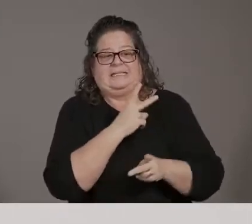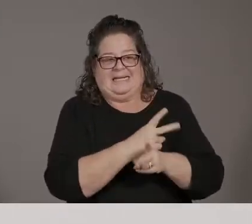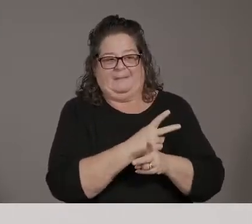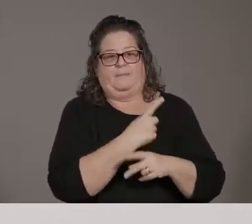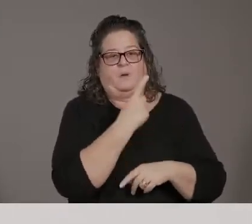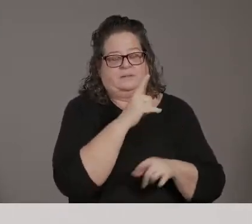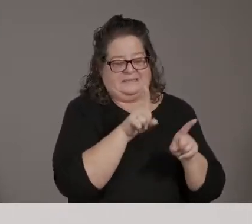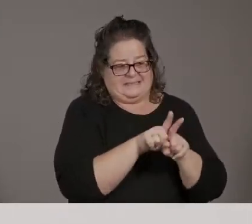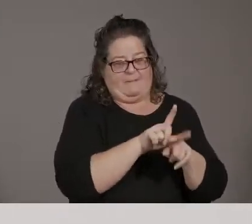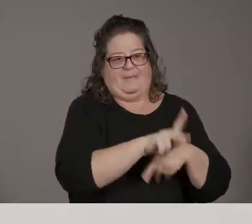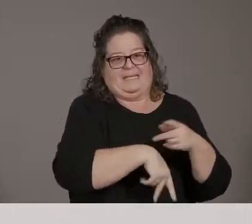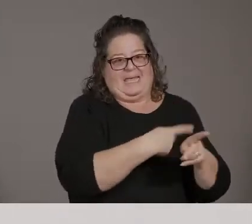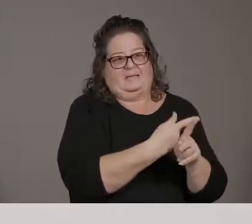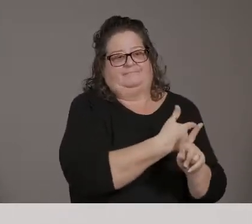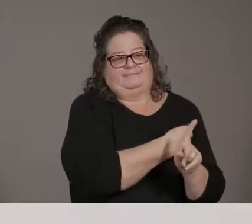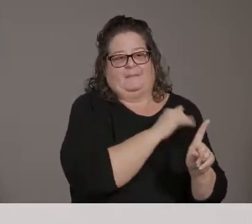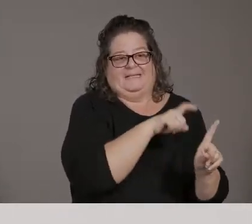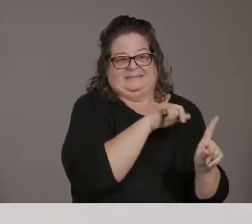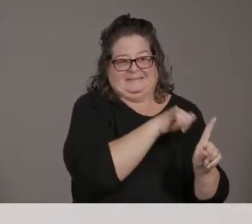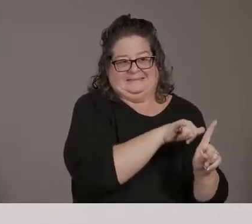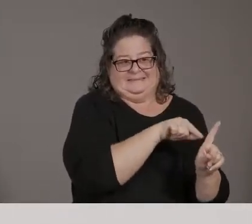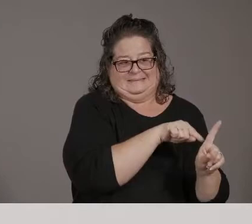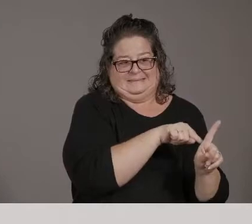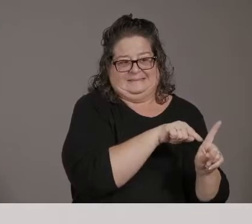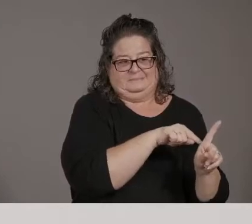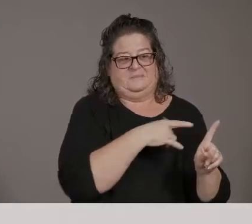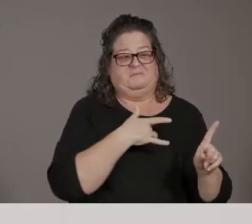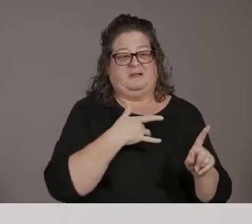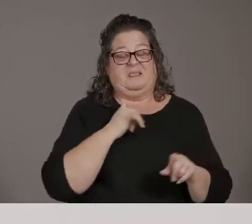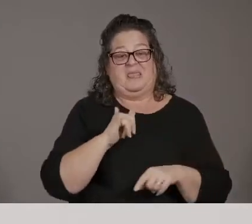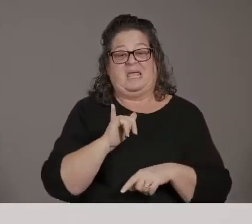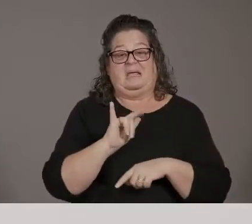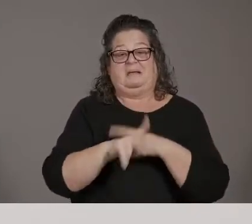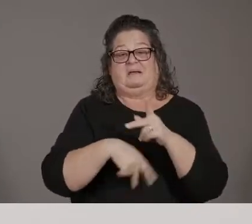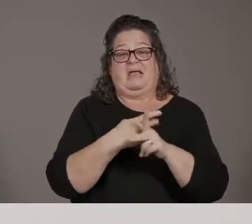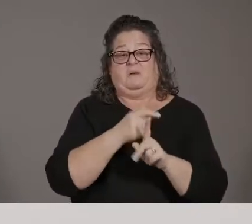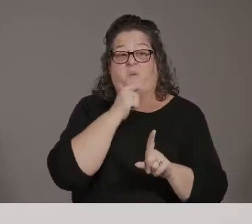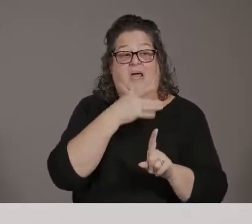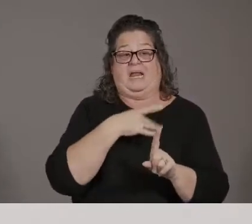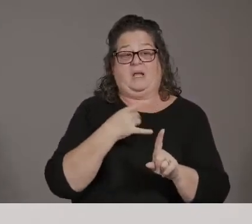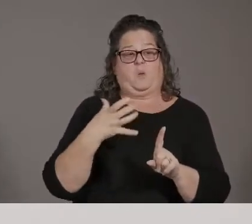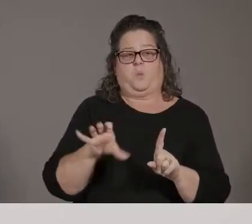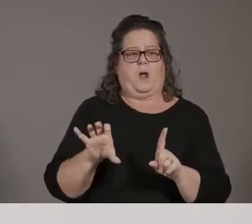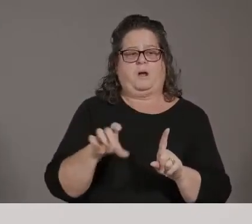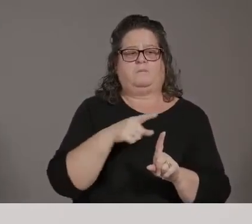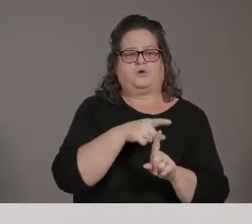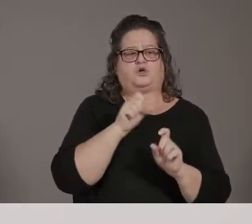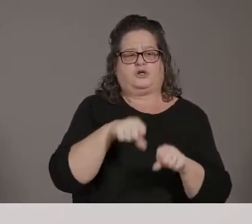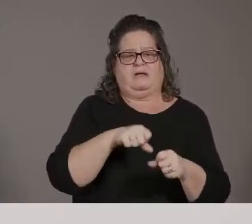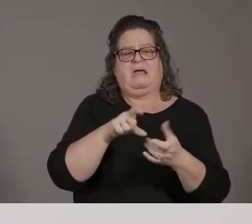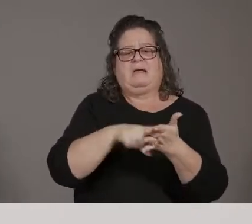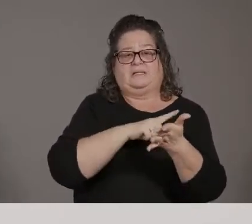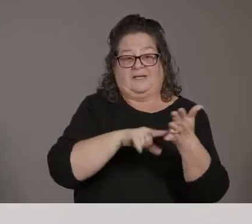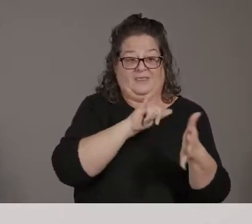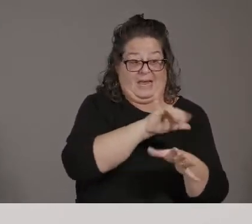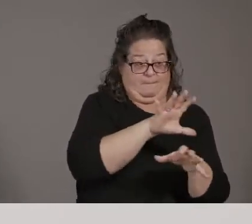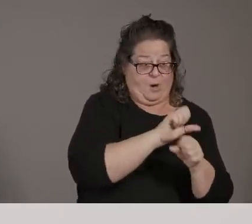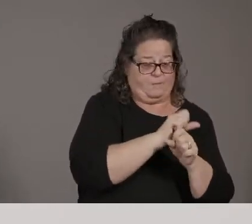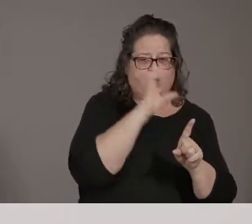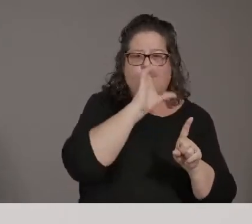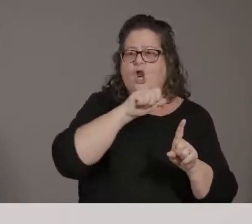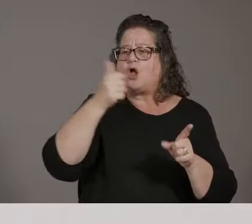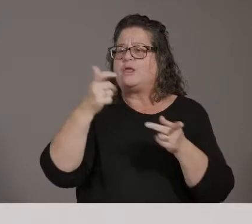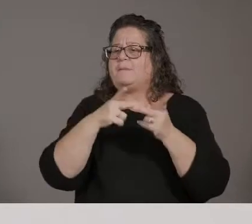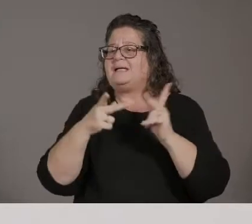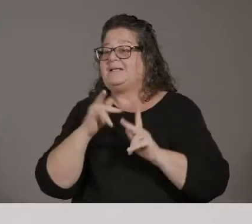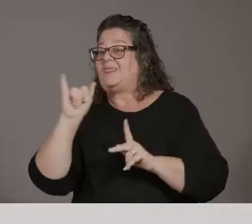wanted to not have one vaccine over the other, they absolutely could cancel that appointment. And if they can find another appointment with